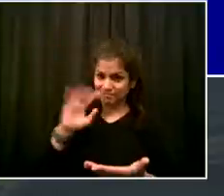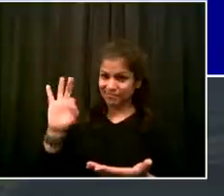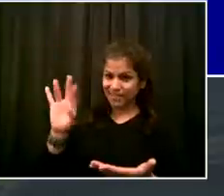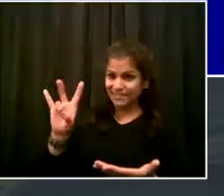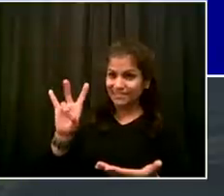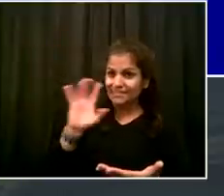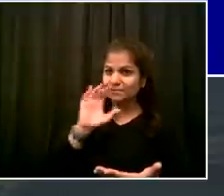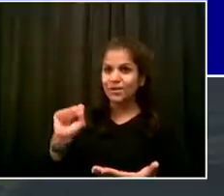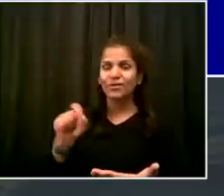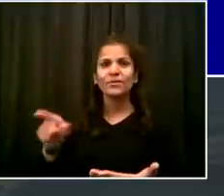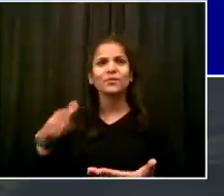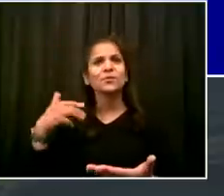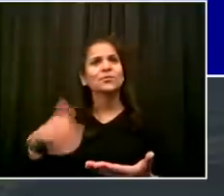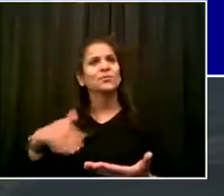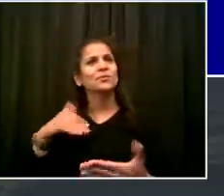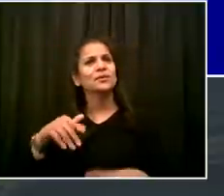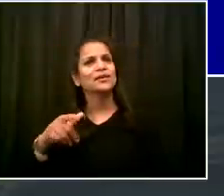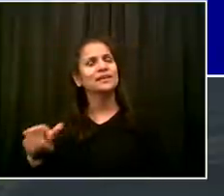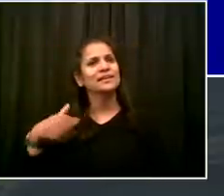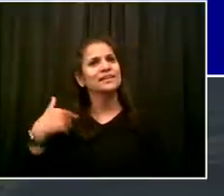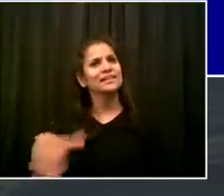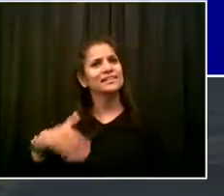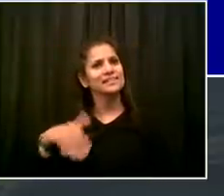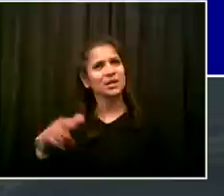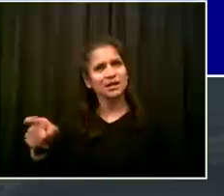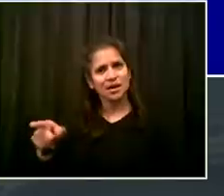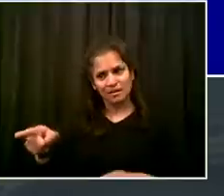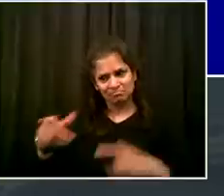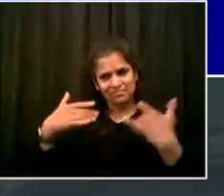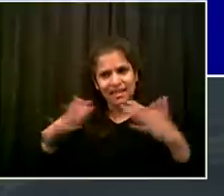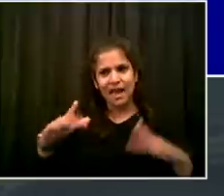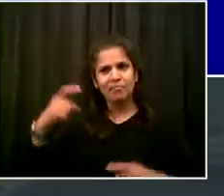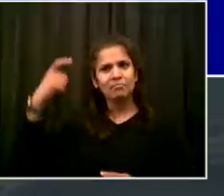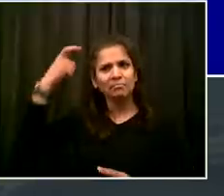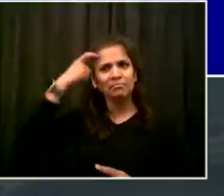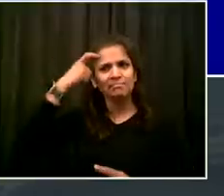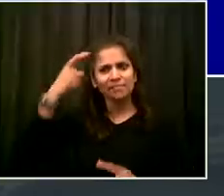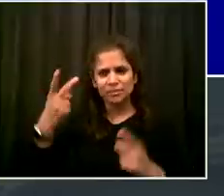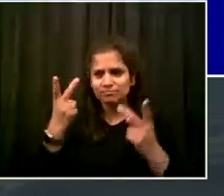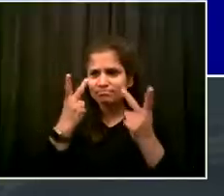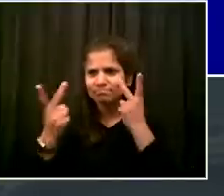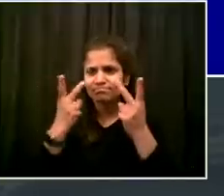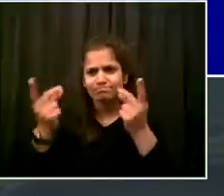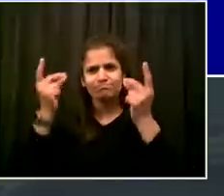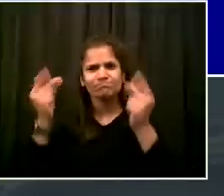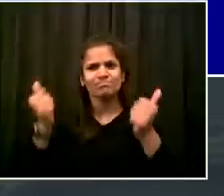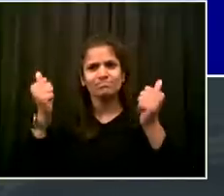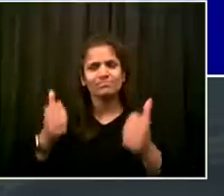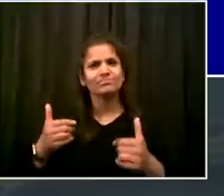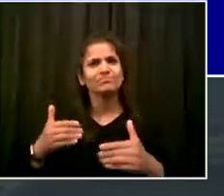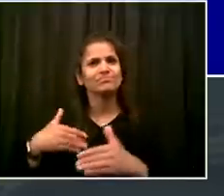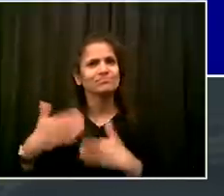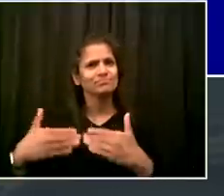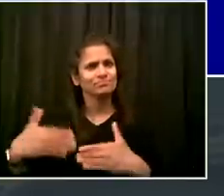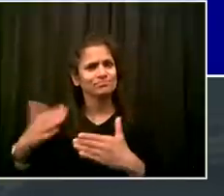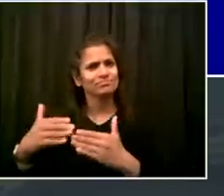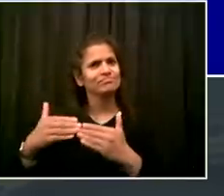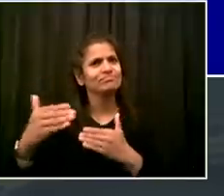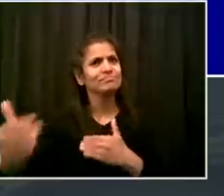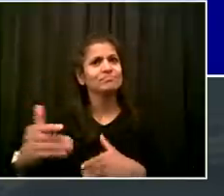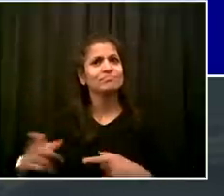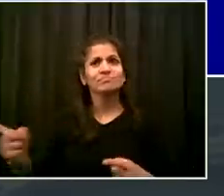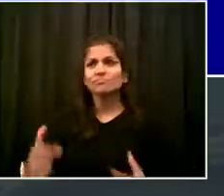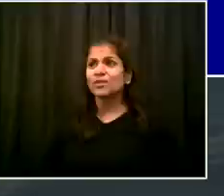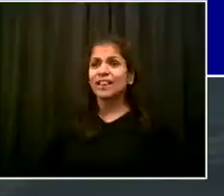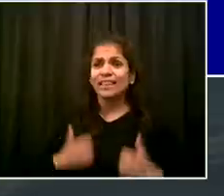aftermath of a crisis, the only crisis, in fact, we can compare to what we're going through now. And she